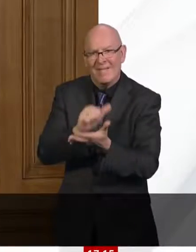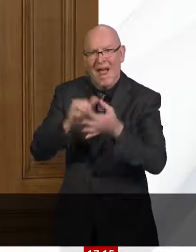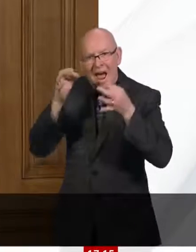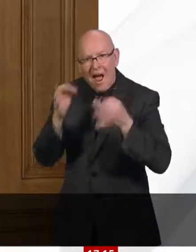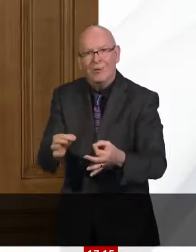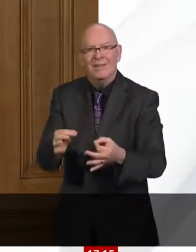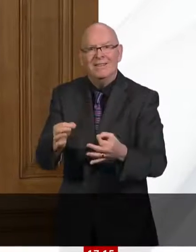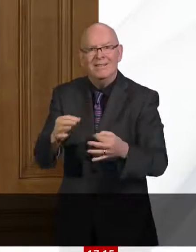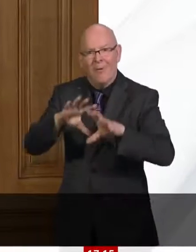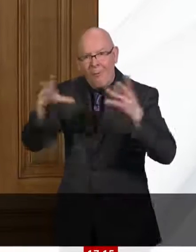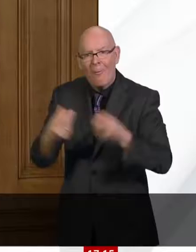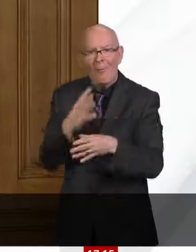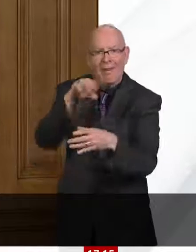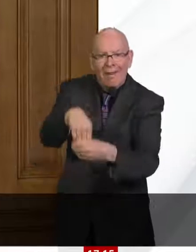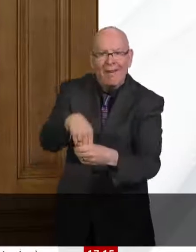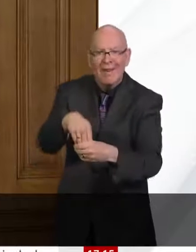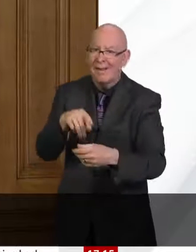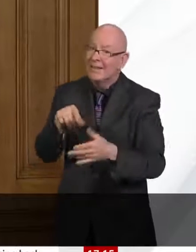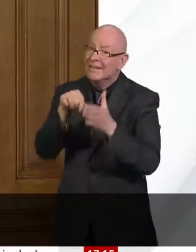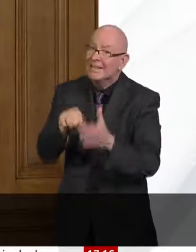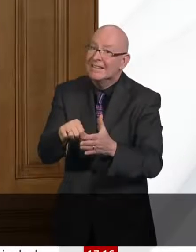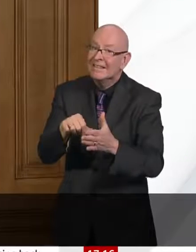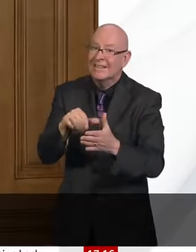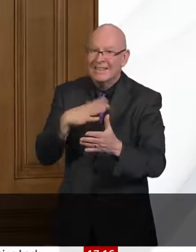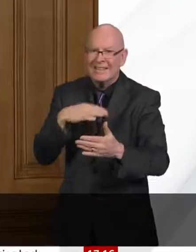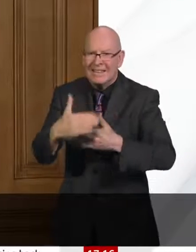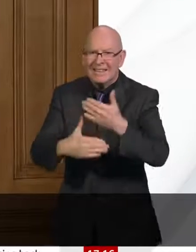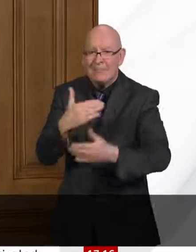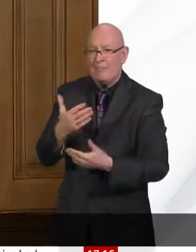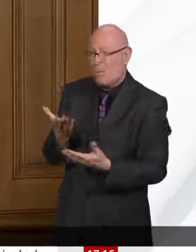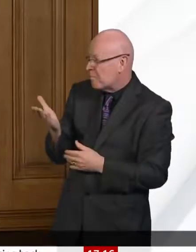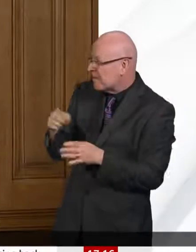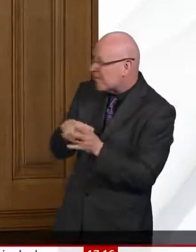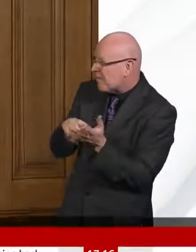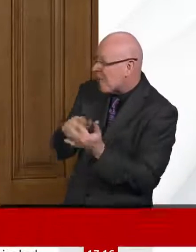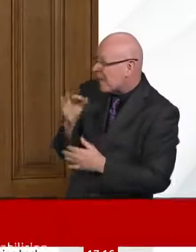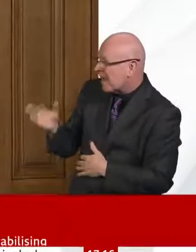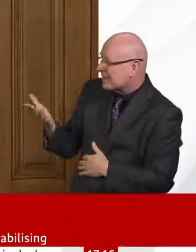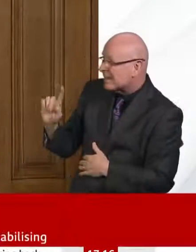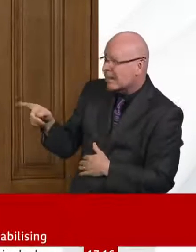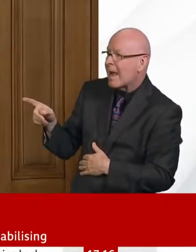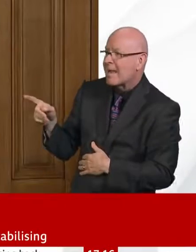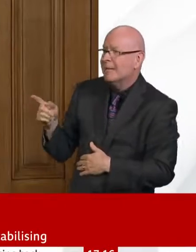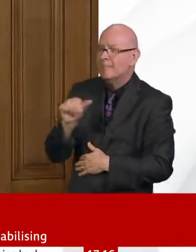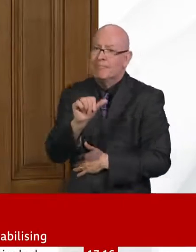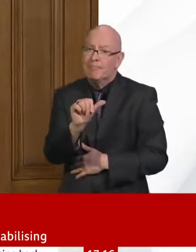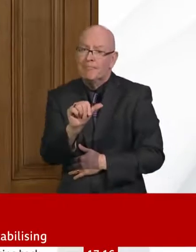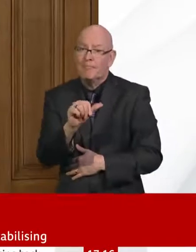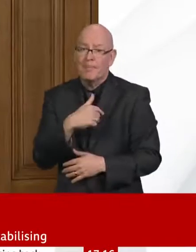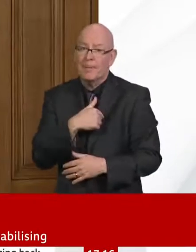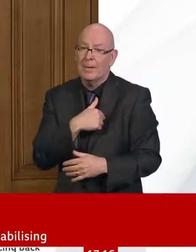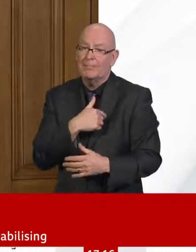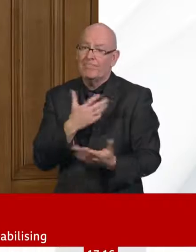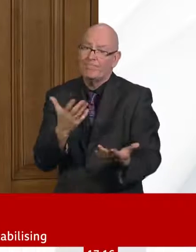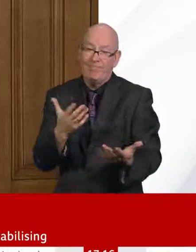health and care family. They are the frontline and we're very familiar with that sector through our local work and through our national work with local